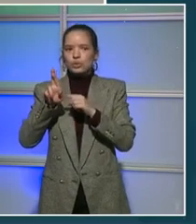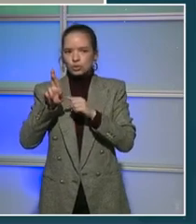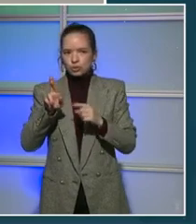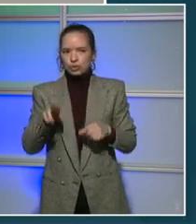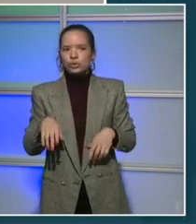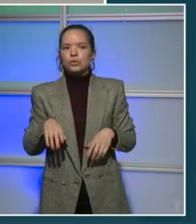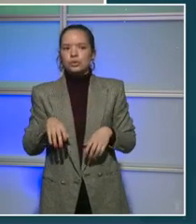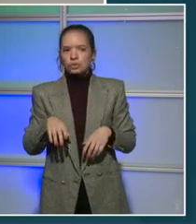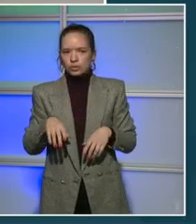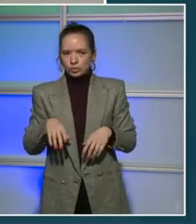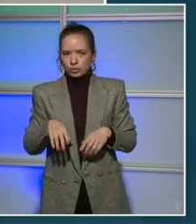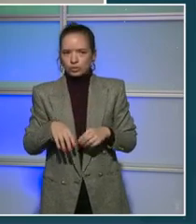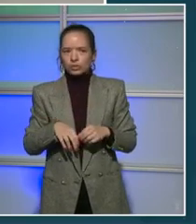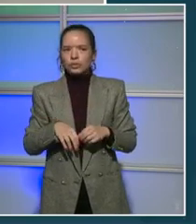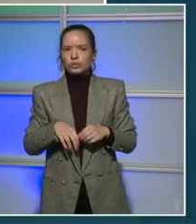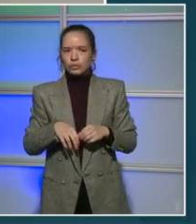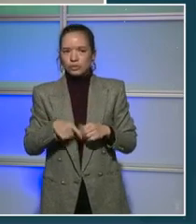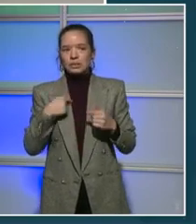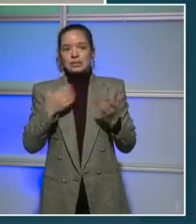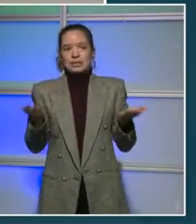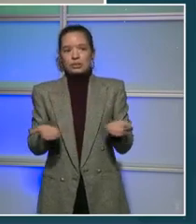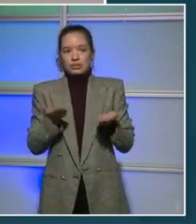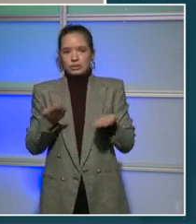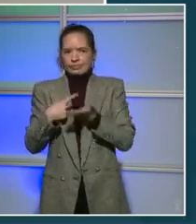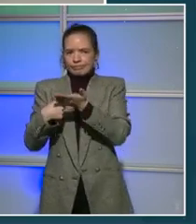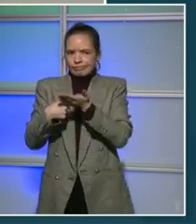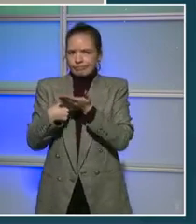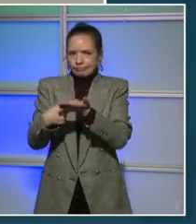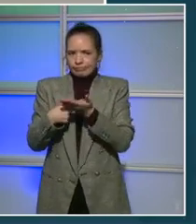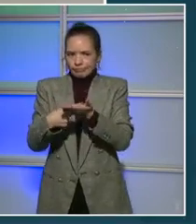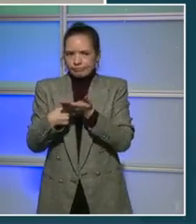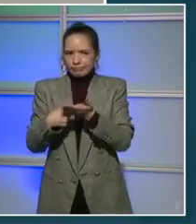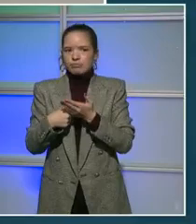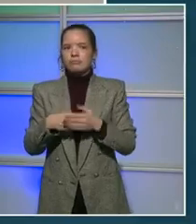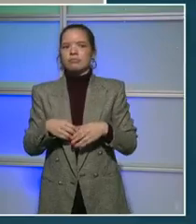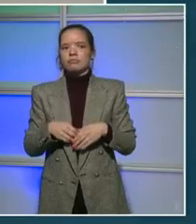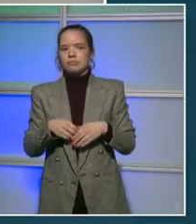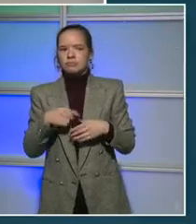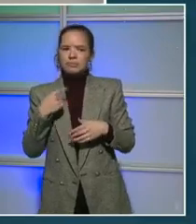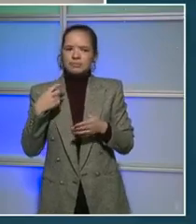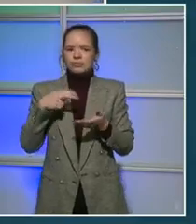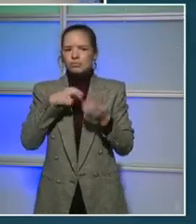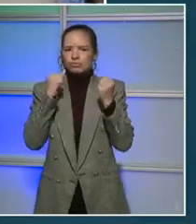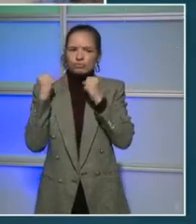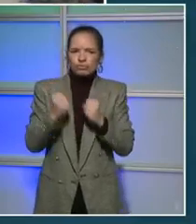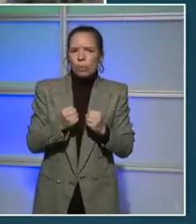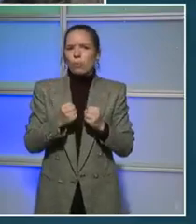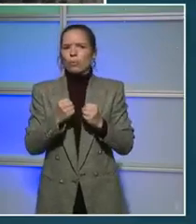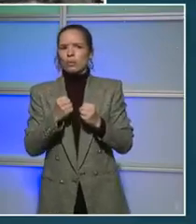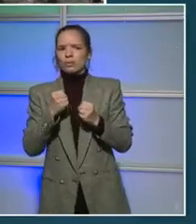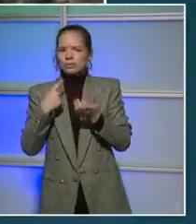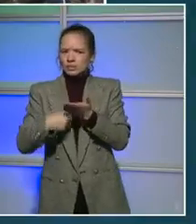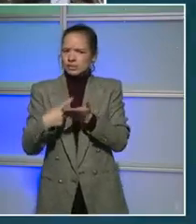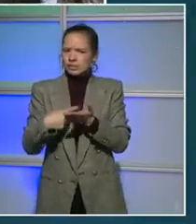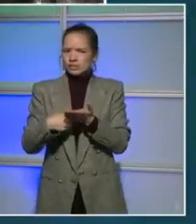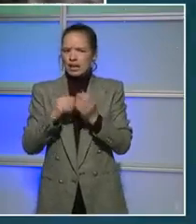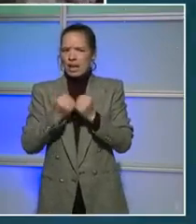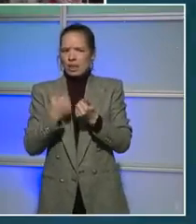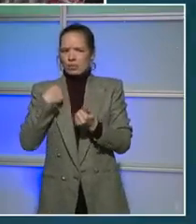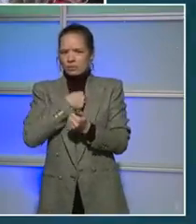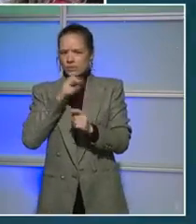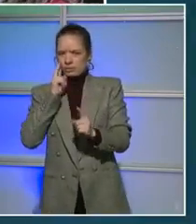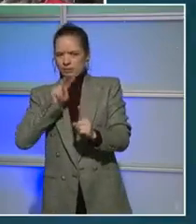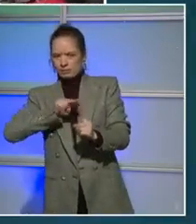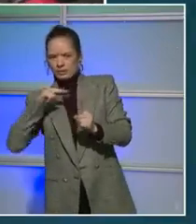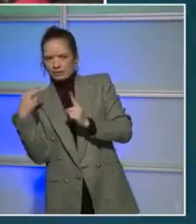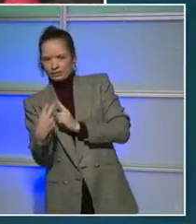a large chunk of these funds should be allocated. It is quite a heated debate in here, but pretty soon